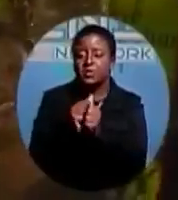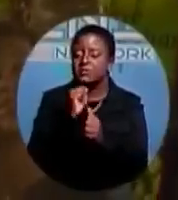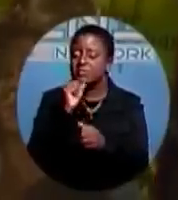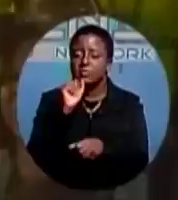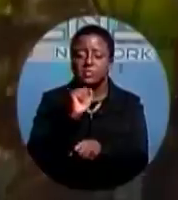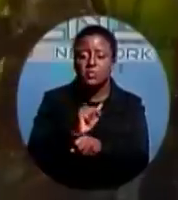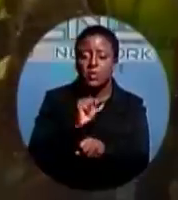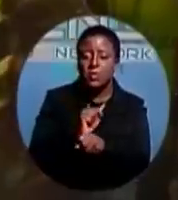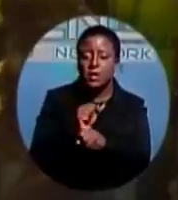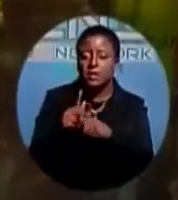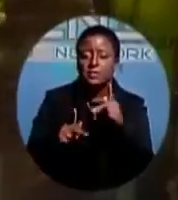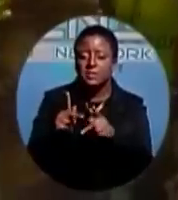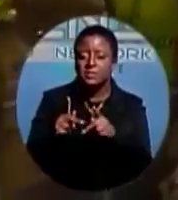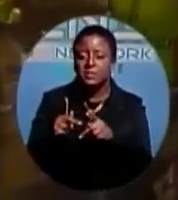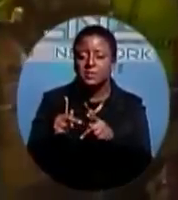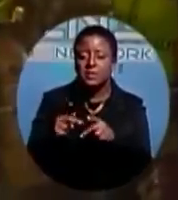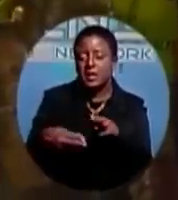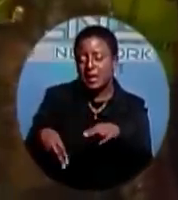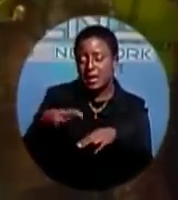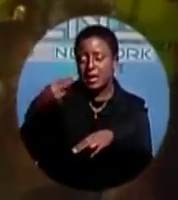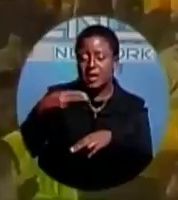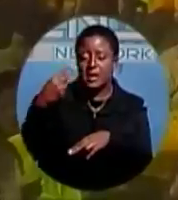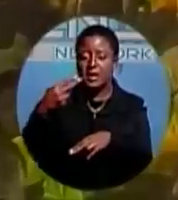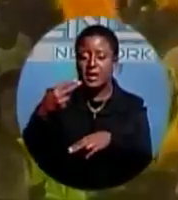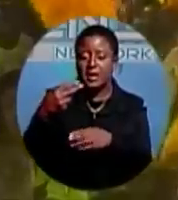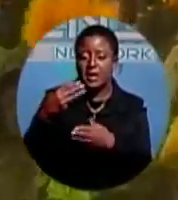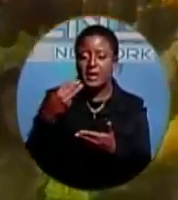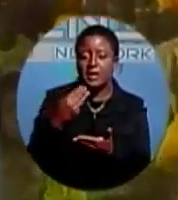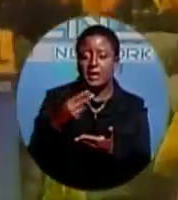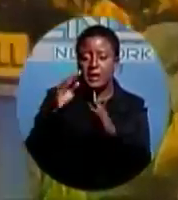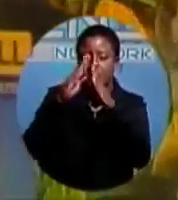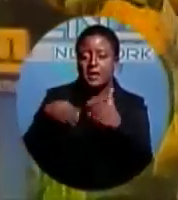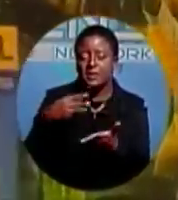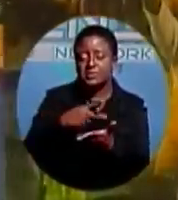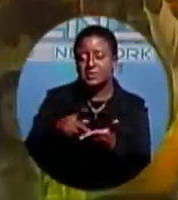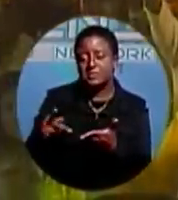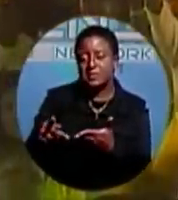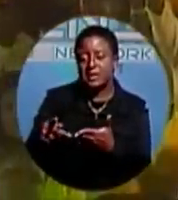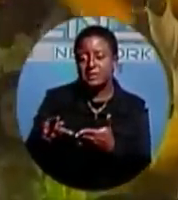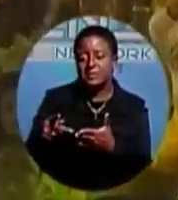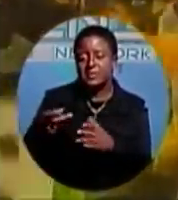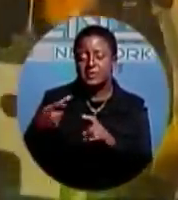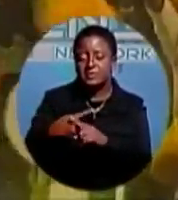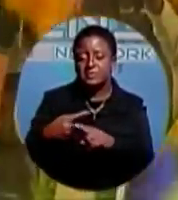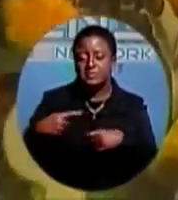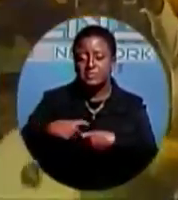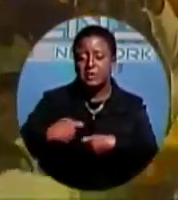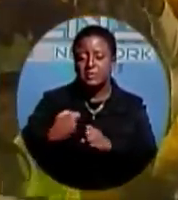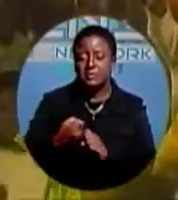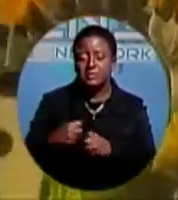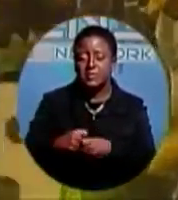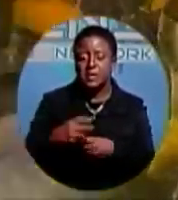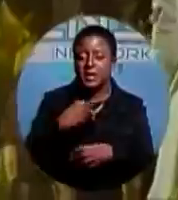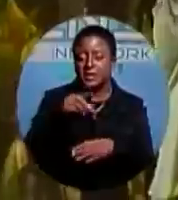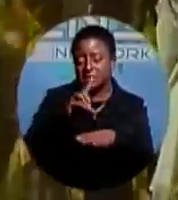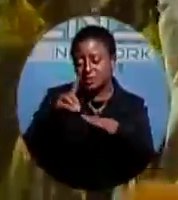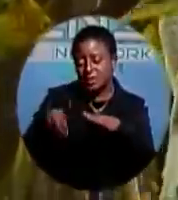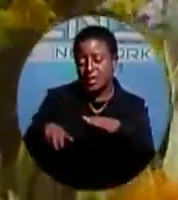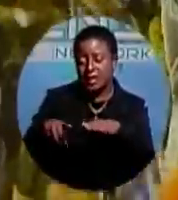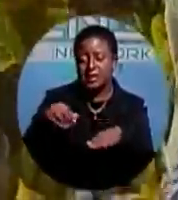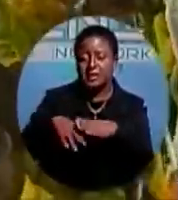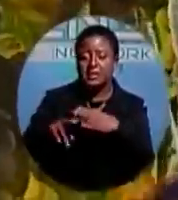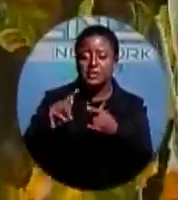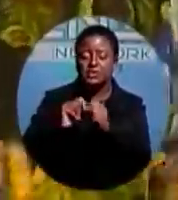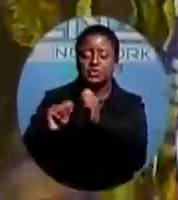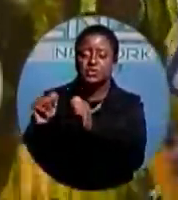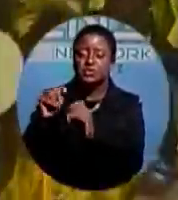high, a mortgage crisis, a record national debt, millions of dollars in spending and a decline in tourism numbers, he doesn't